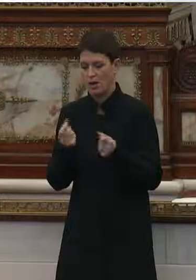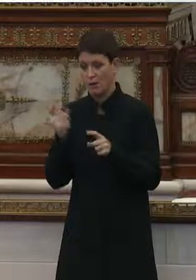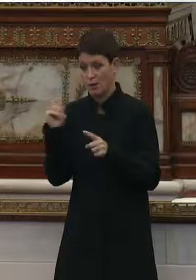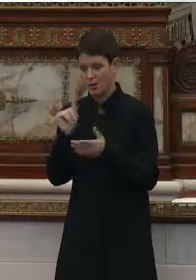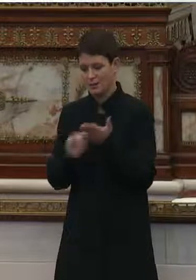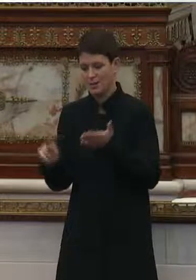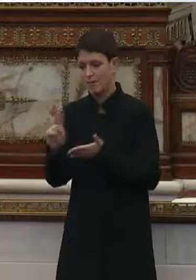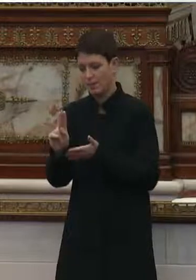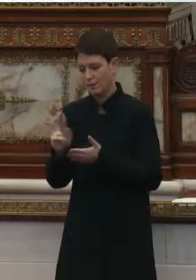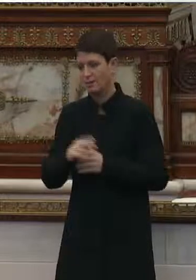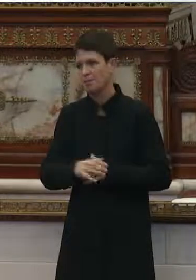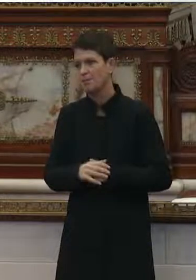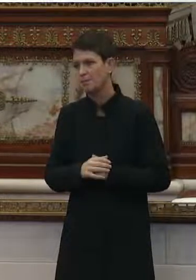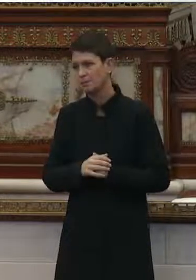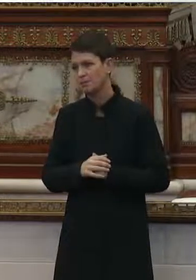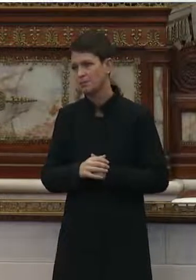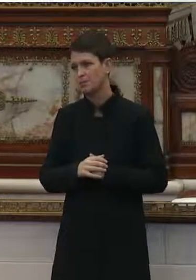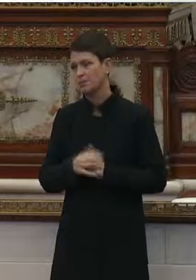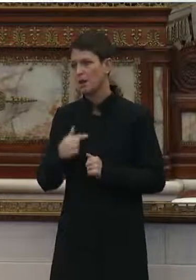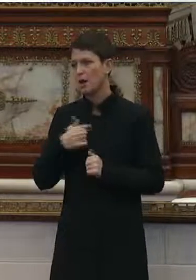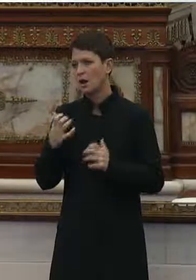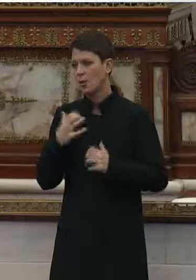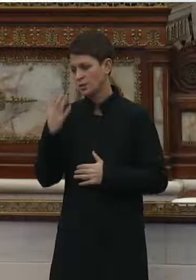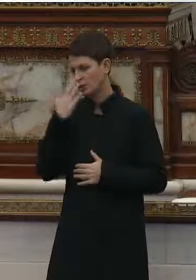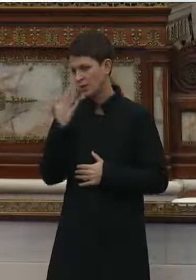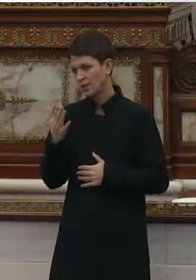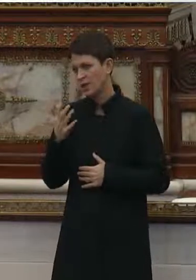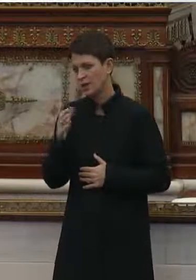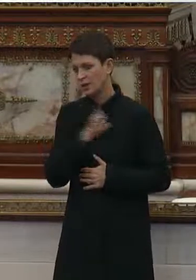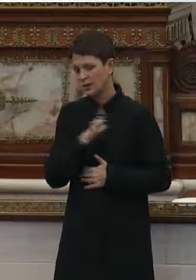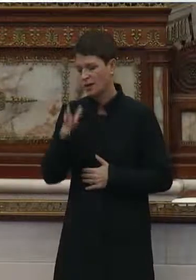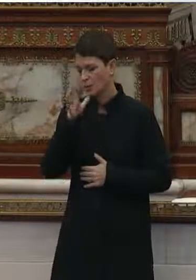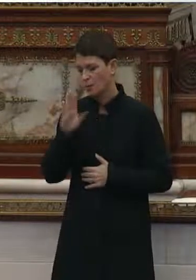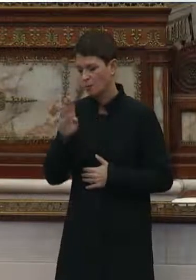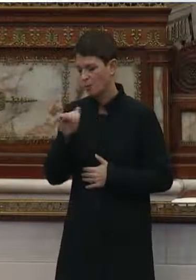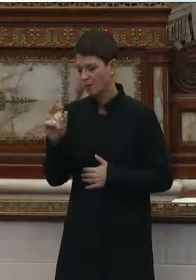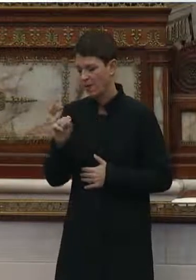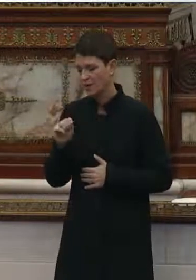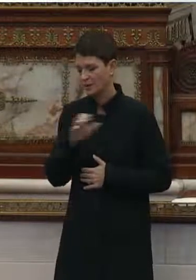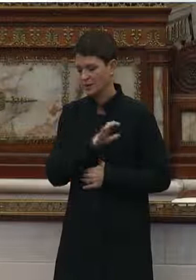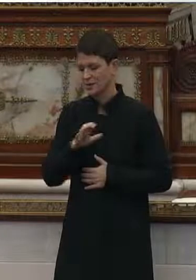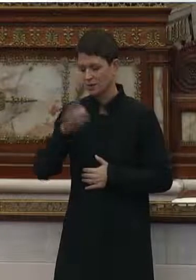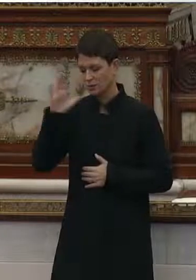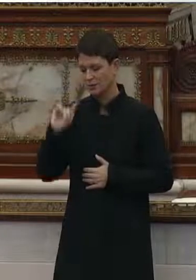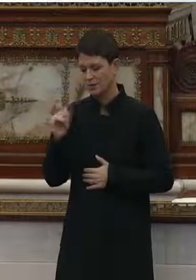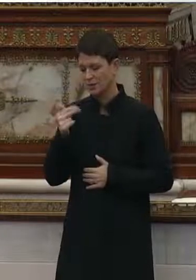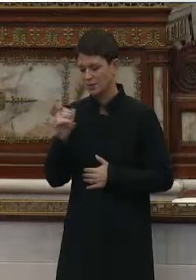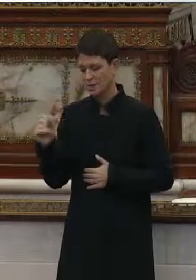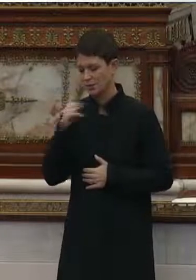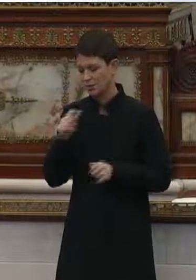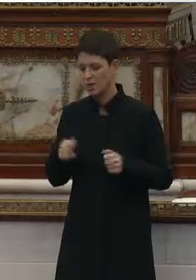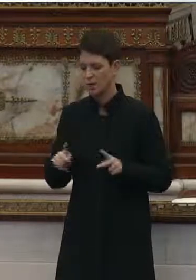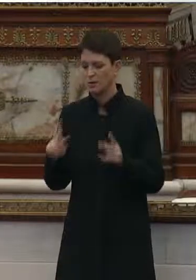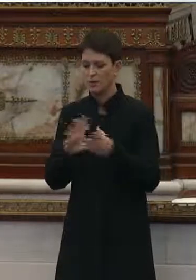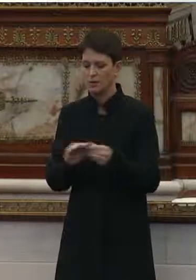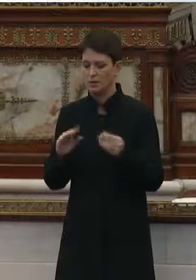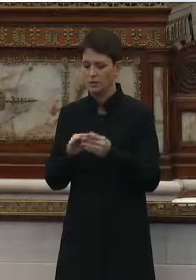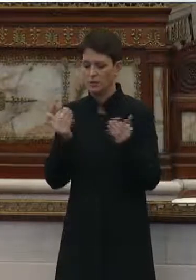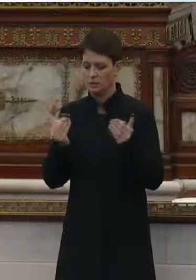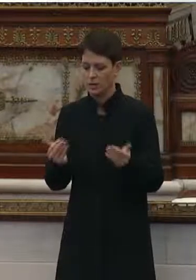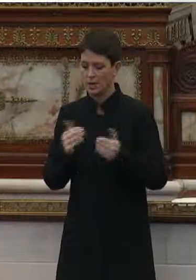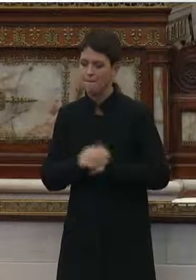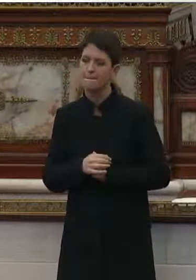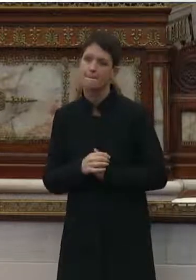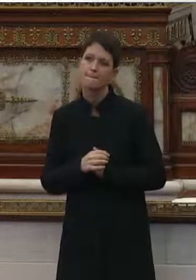Temple University. And I'd like to thank Councilwoman Bass and Councilman Thomas for the opportunity to provide